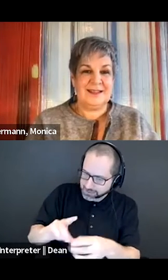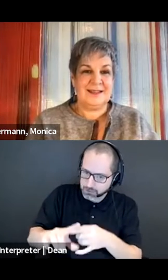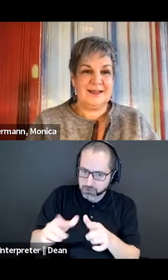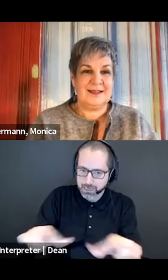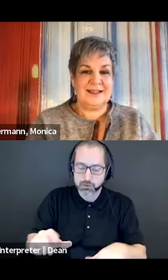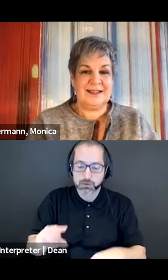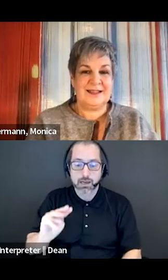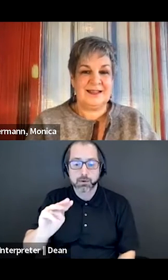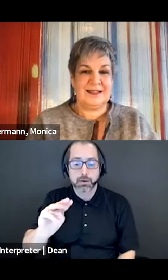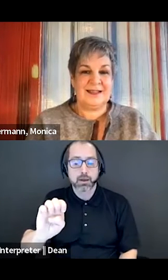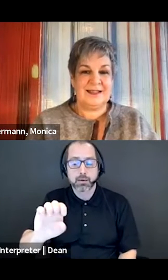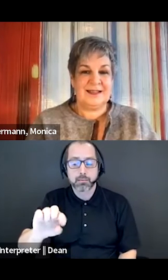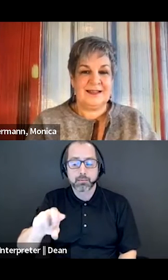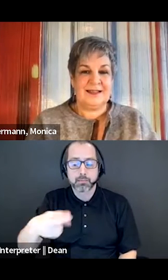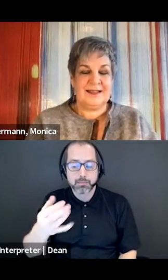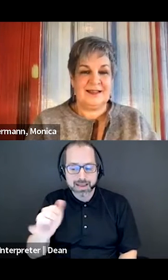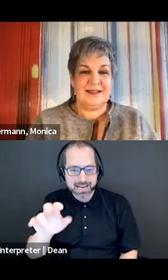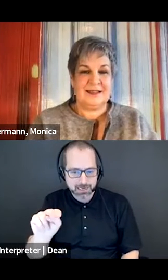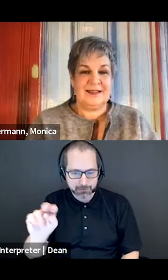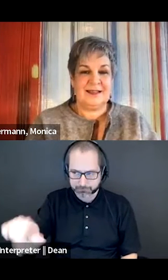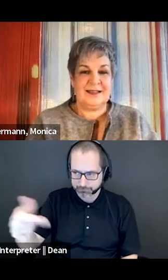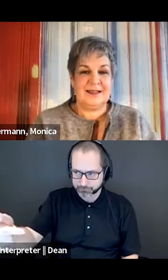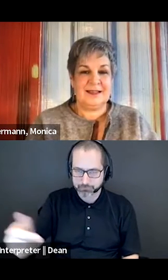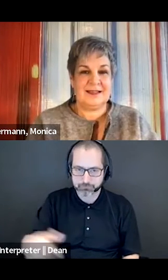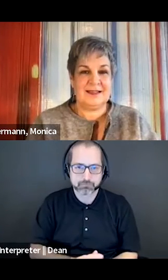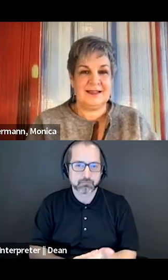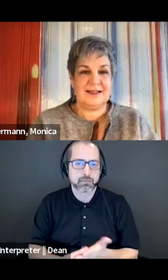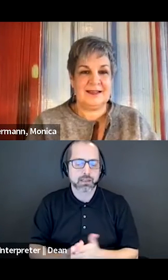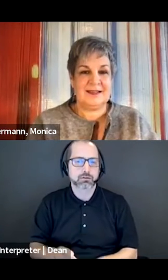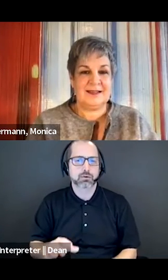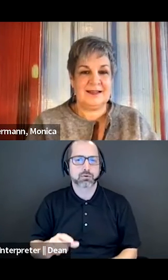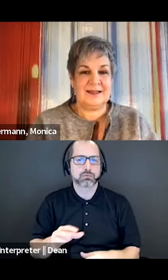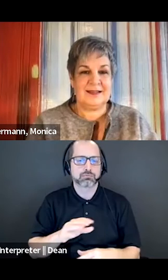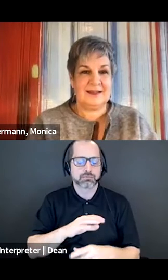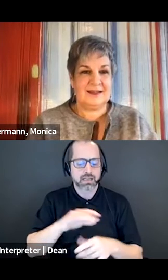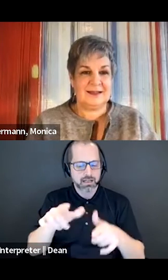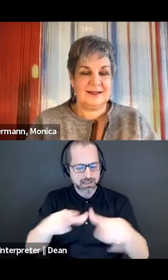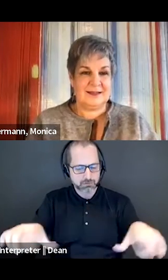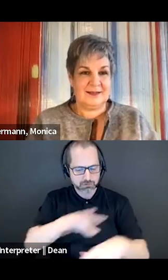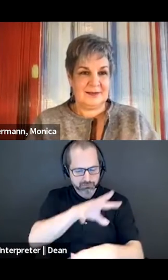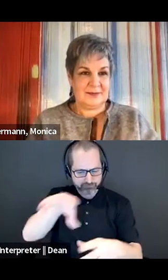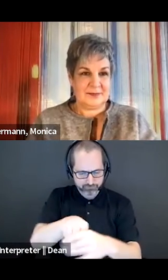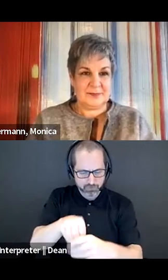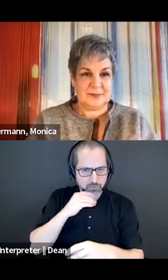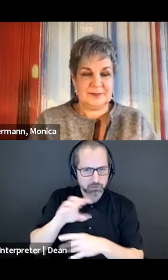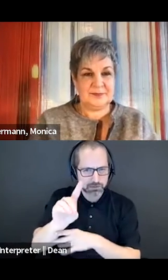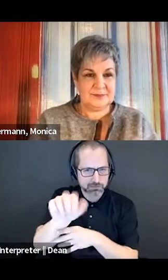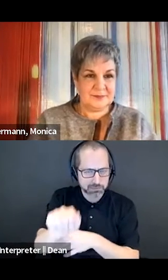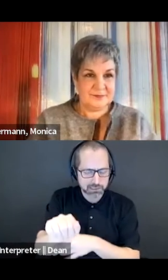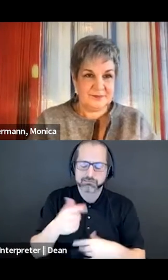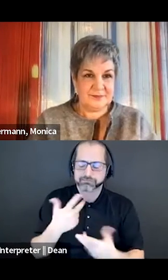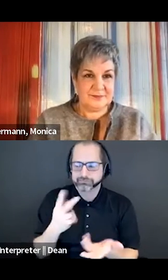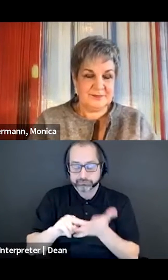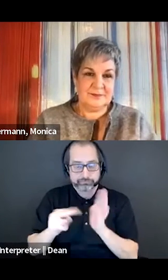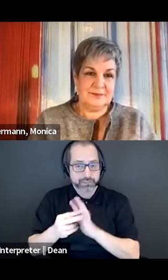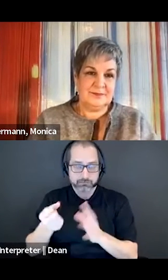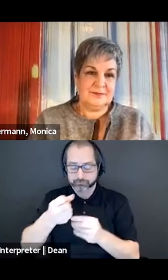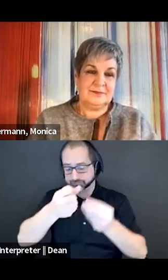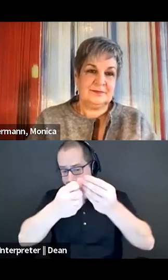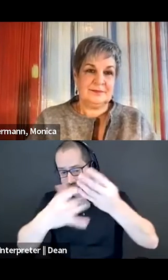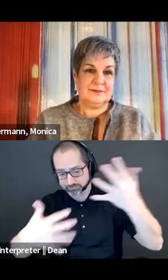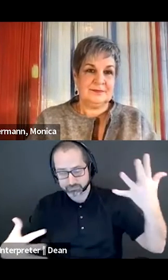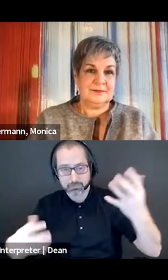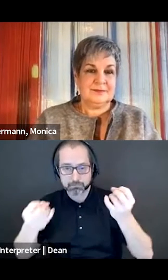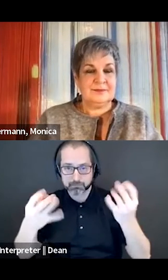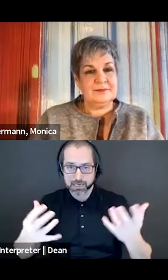Thanks, Marco. Disability inclusive language means to me a lot of things, but I